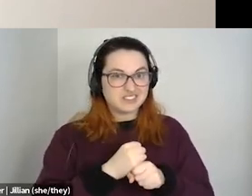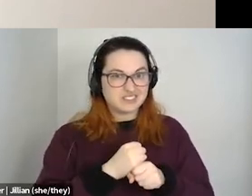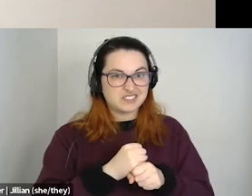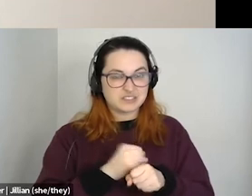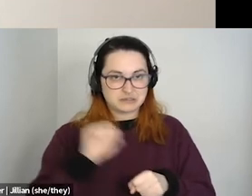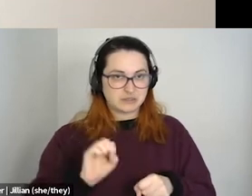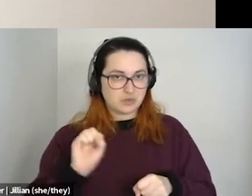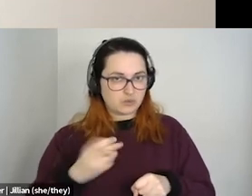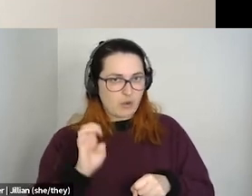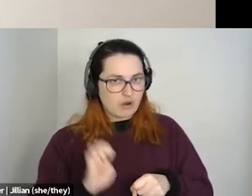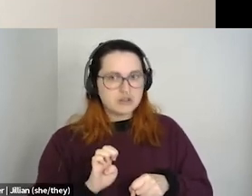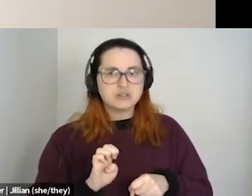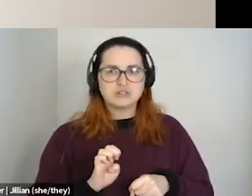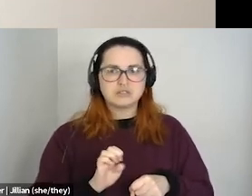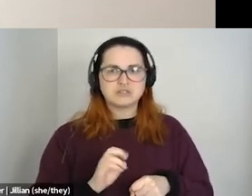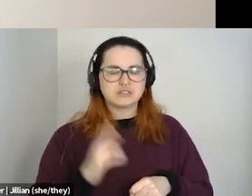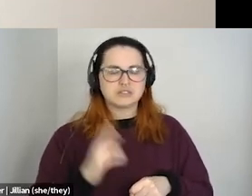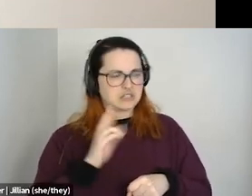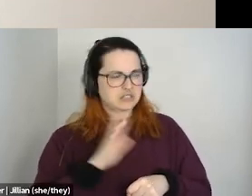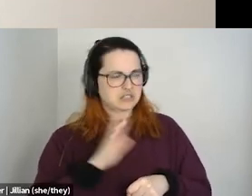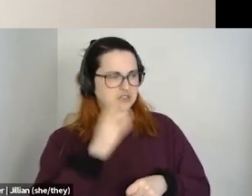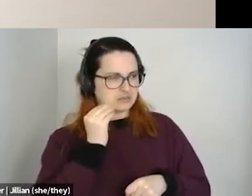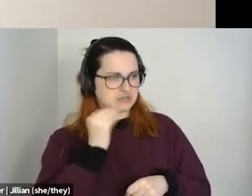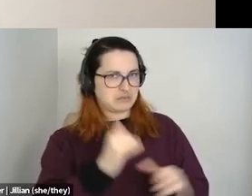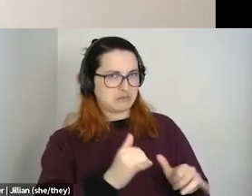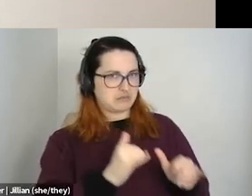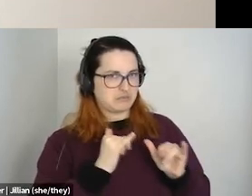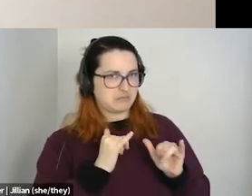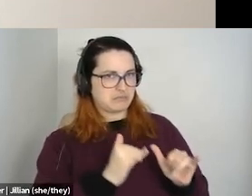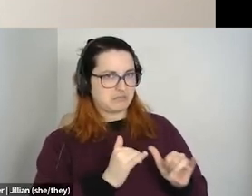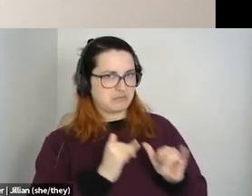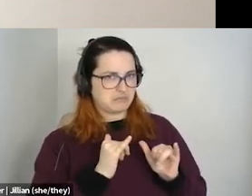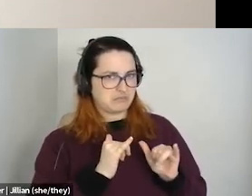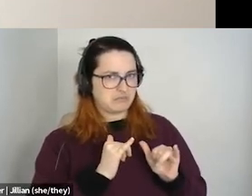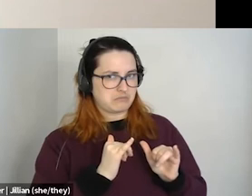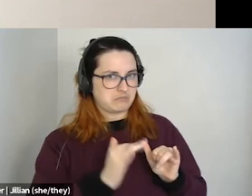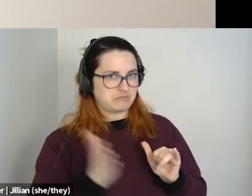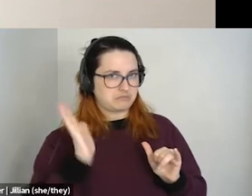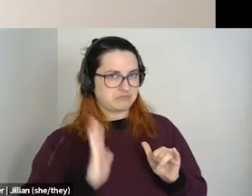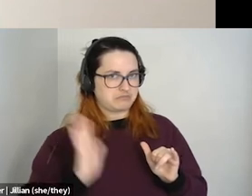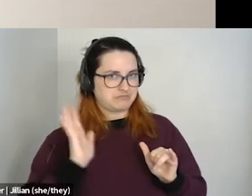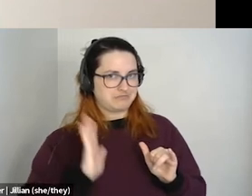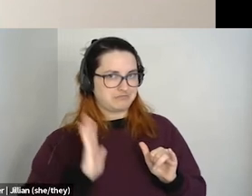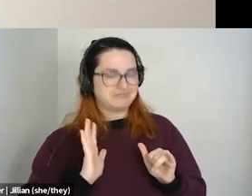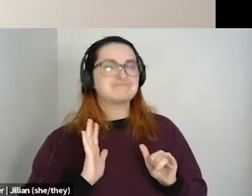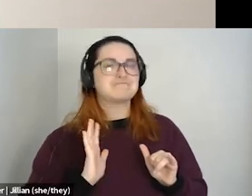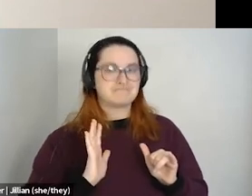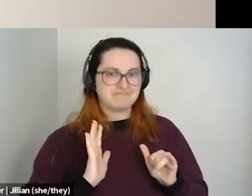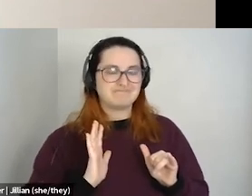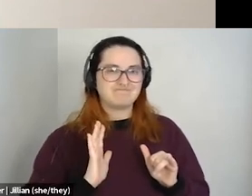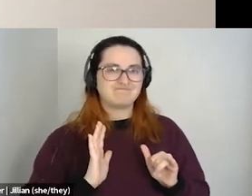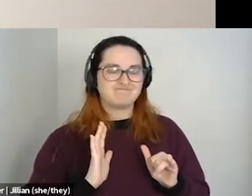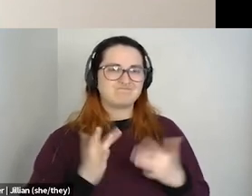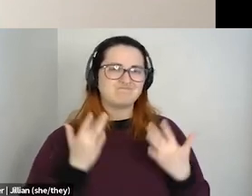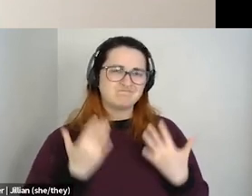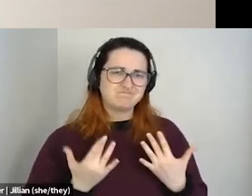and realizing that a lot of their experiences were the same as mine were so many years ago, um, was disheartening.